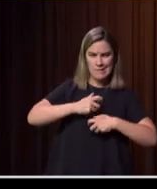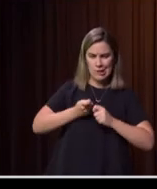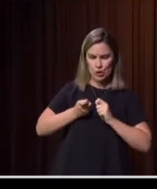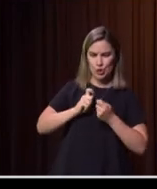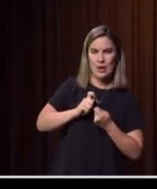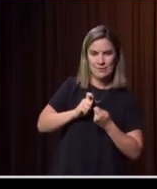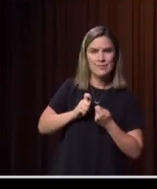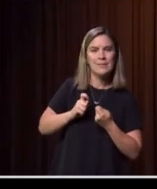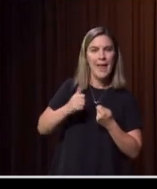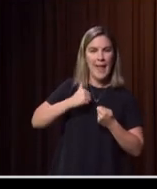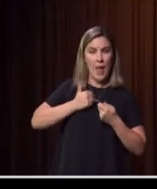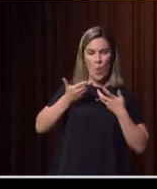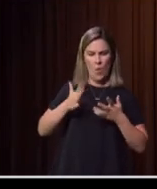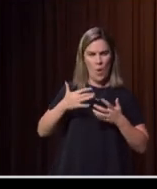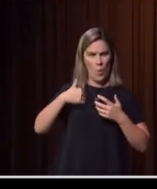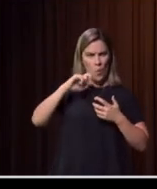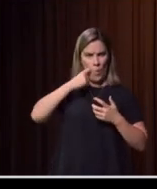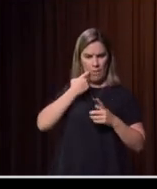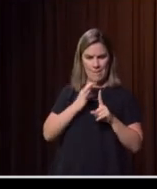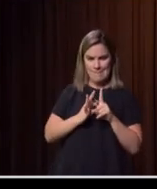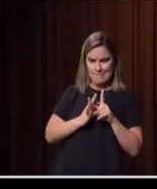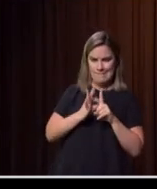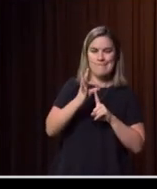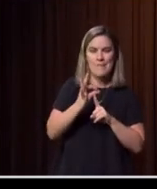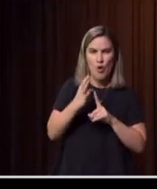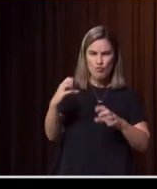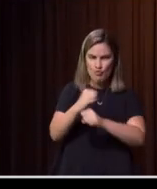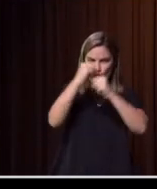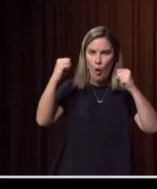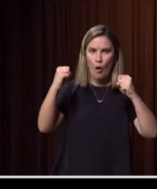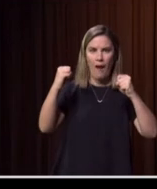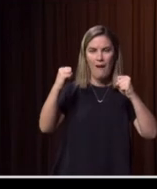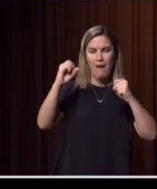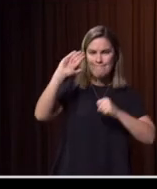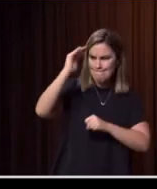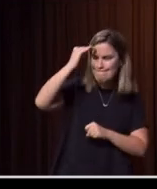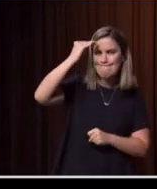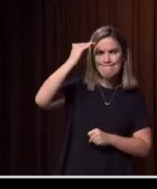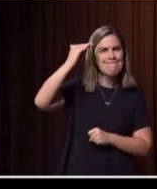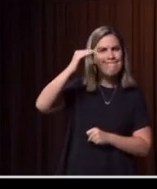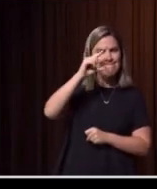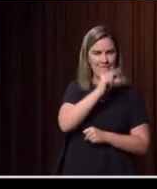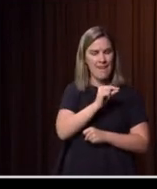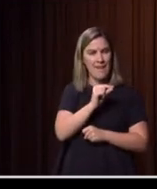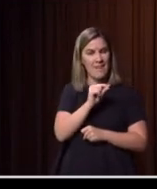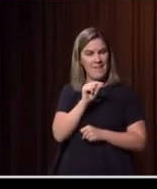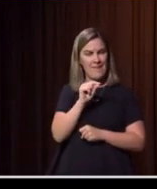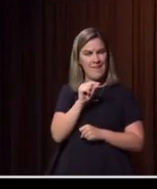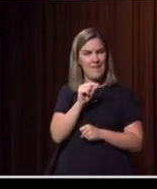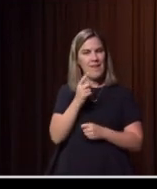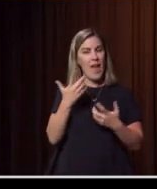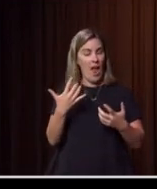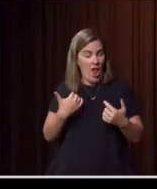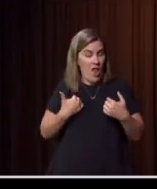renewed and be better and be stronger as a result of that disruption or that event. And I think we are seeing that absolutely